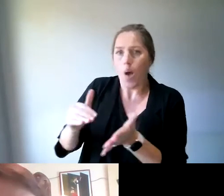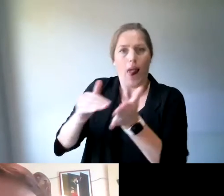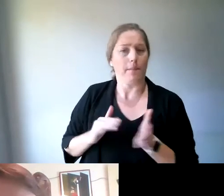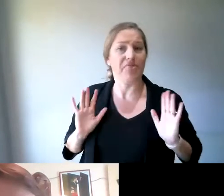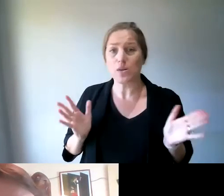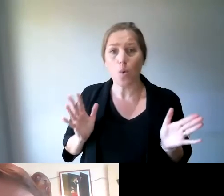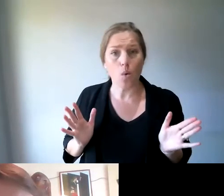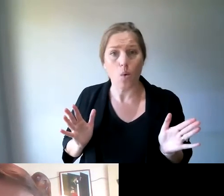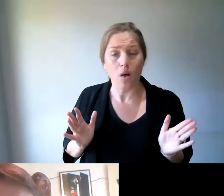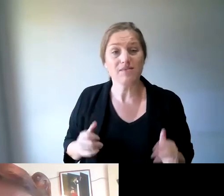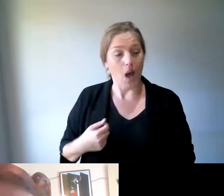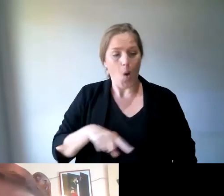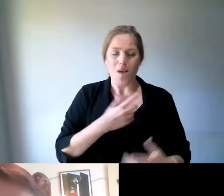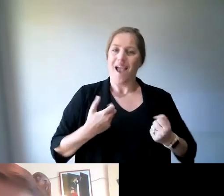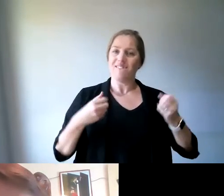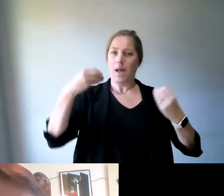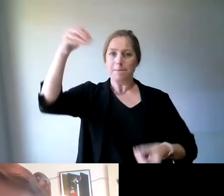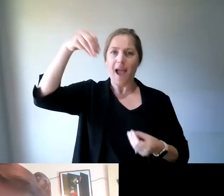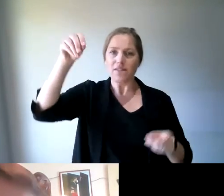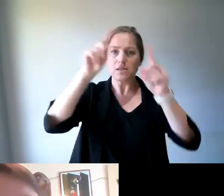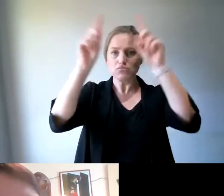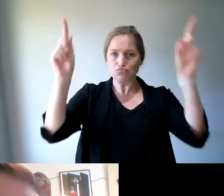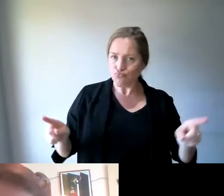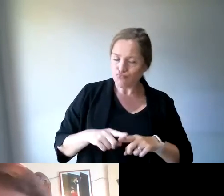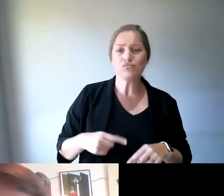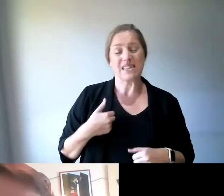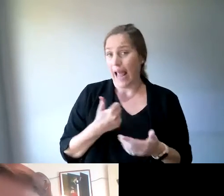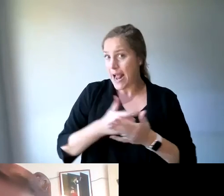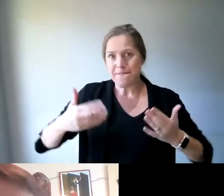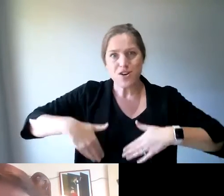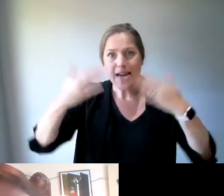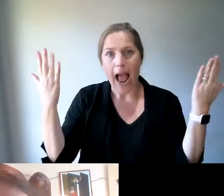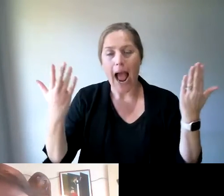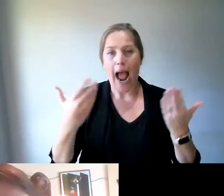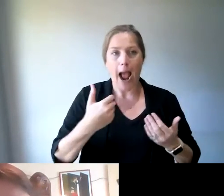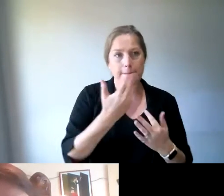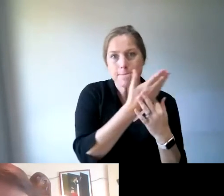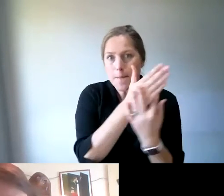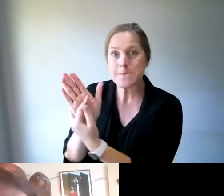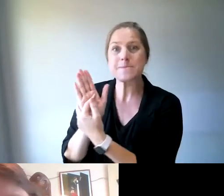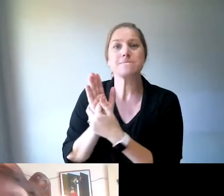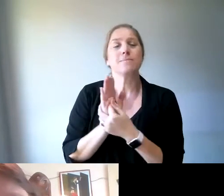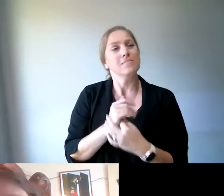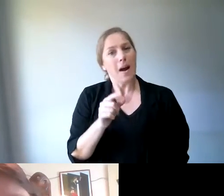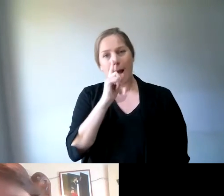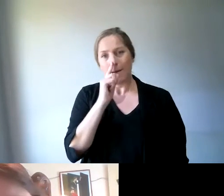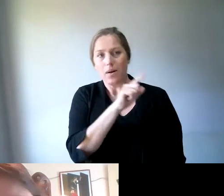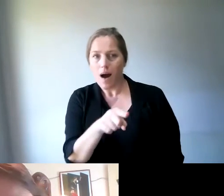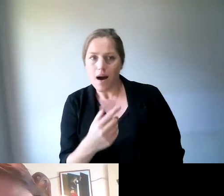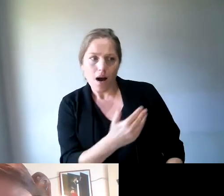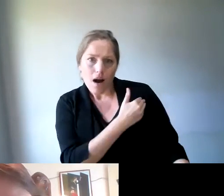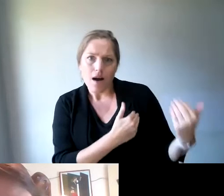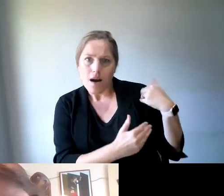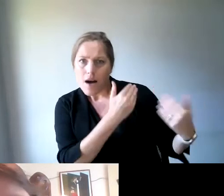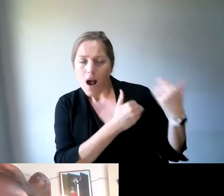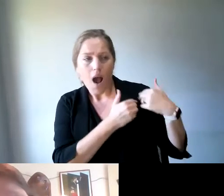course, we have pamphlets. We were on the streets just about every day, you know, throwing out pamphlets and people saying to us, oh, but I haven't got